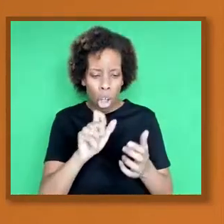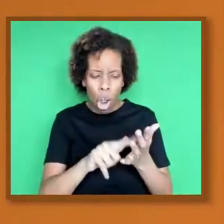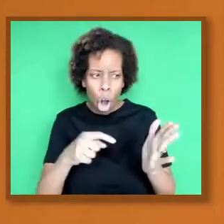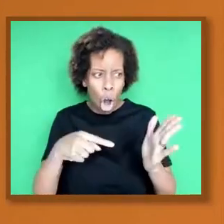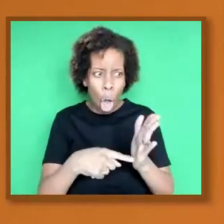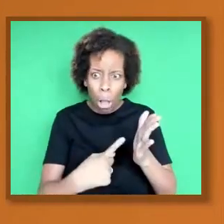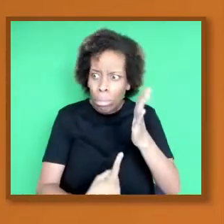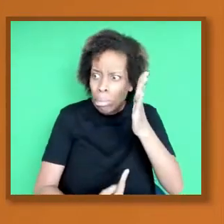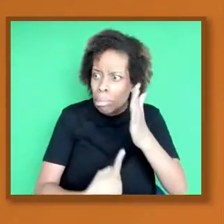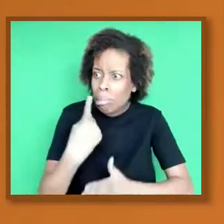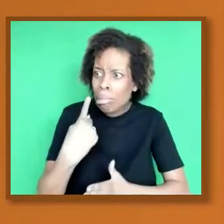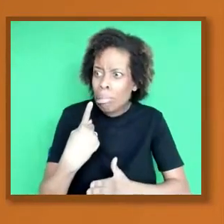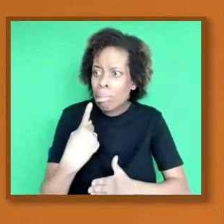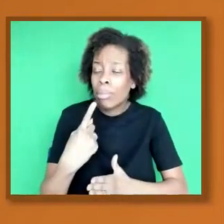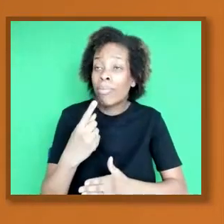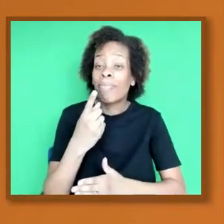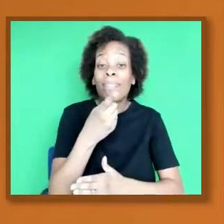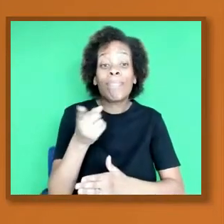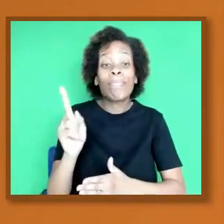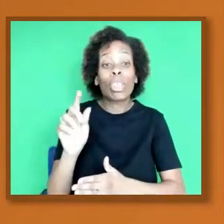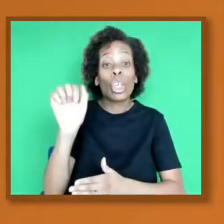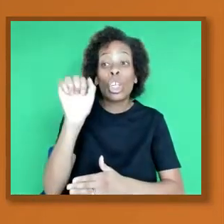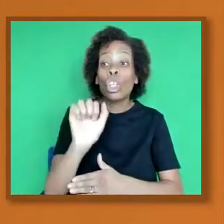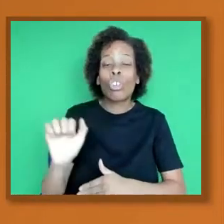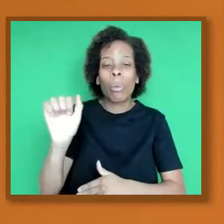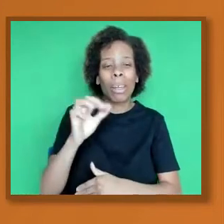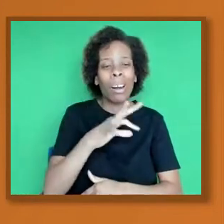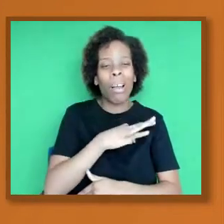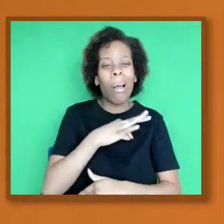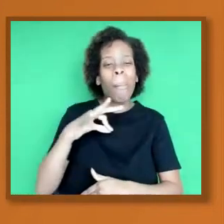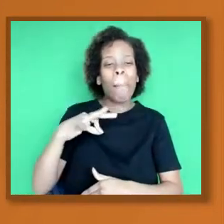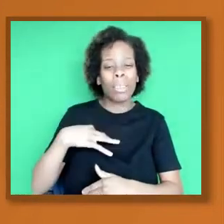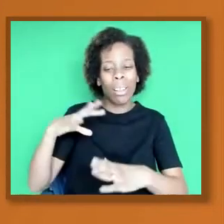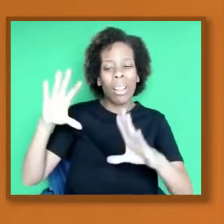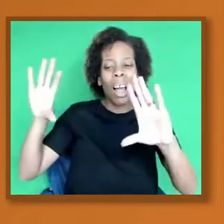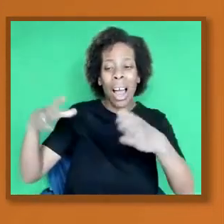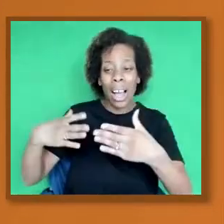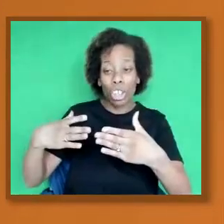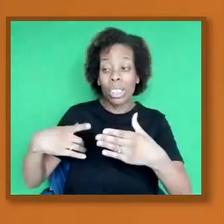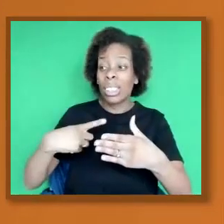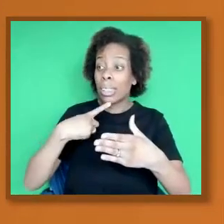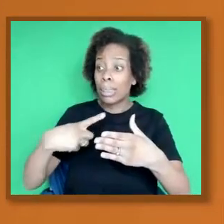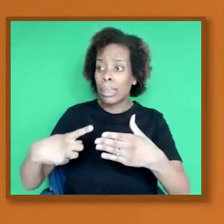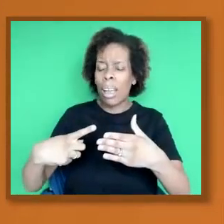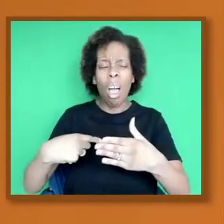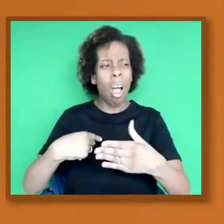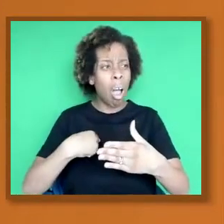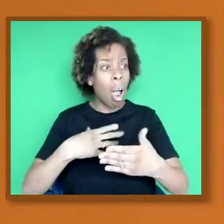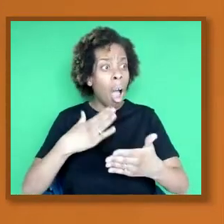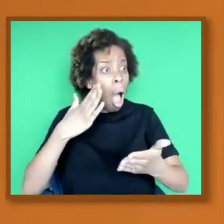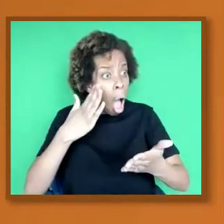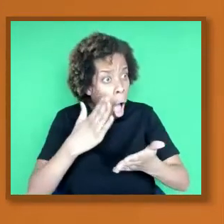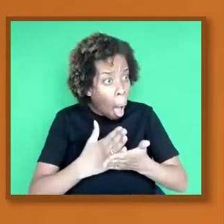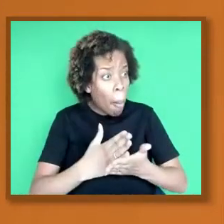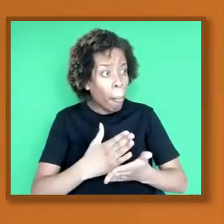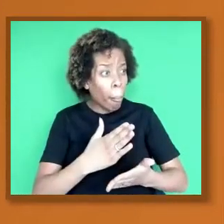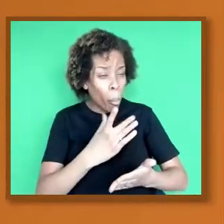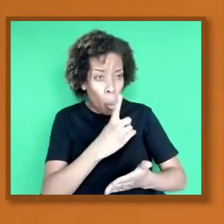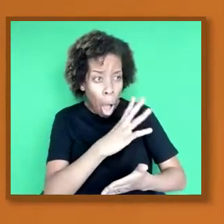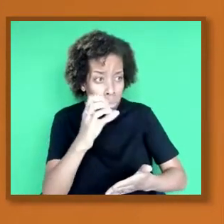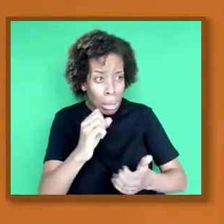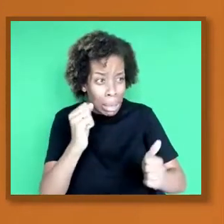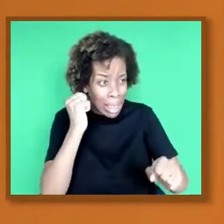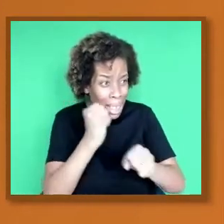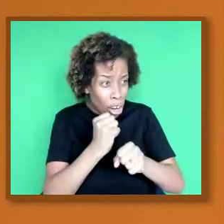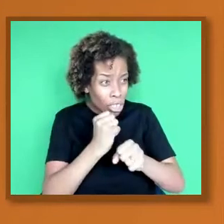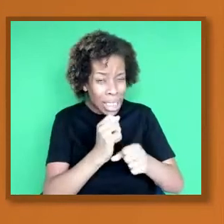Medical Agency have said that they could not rule out a link, but they did say on the balance of probability, it's better